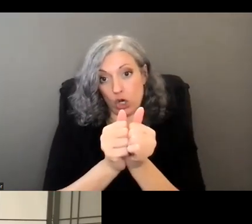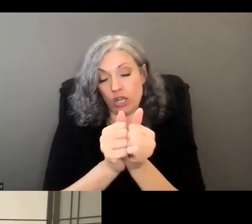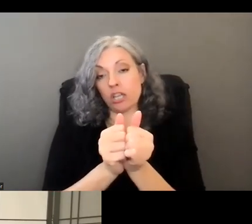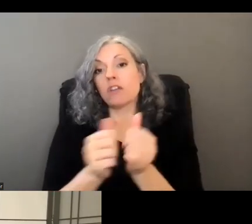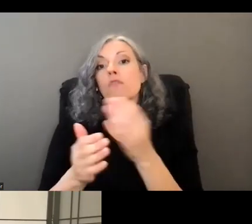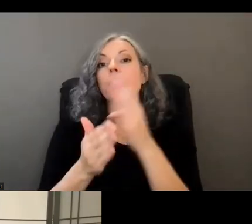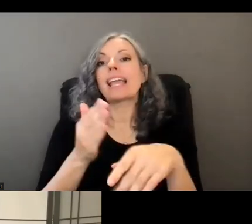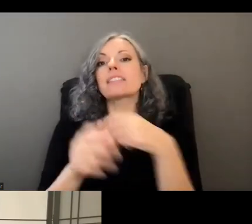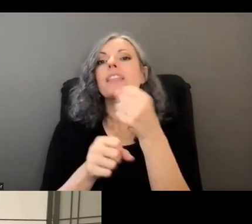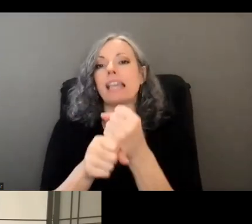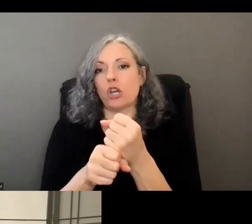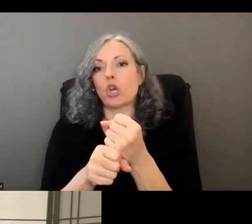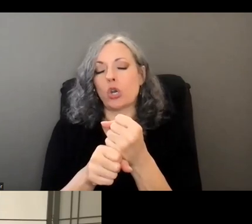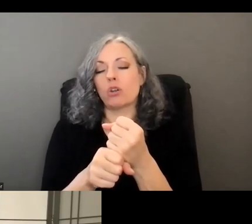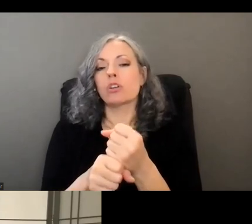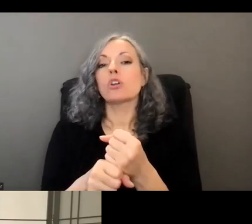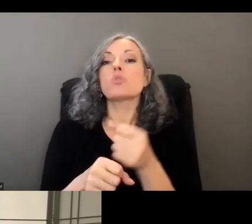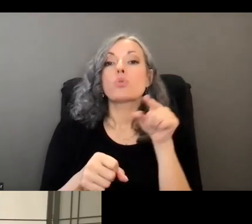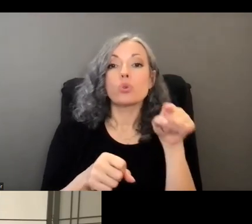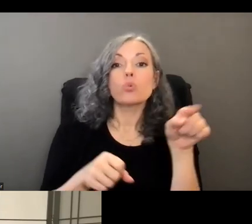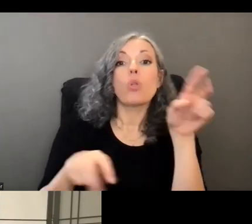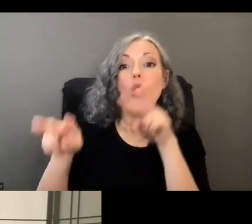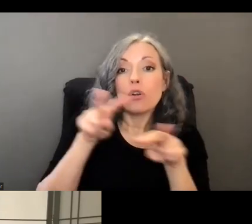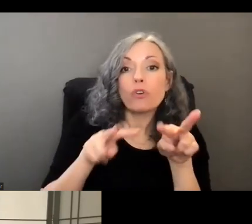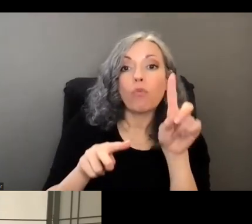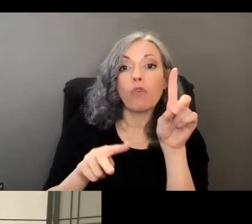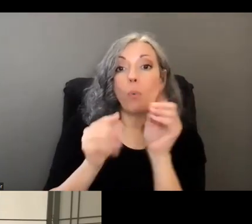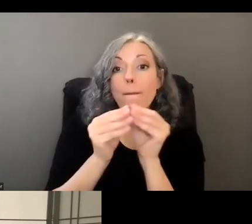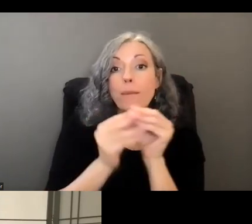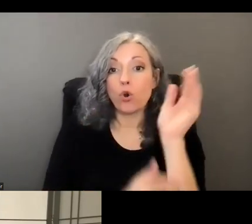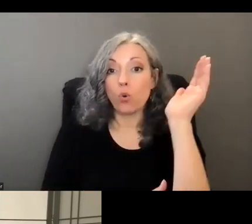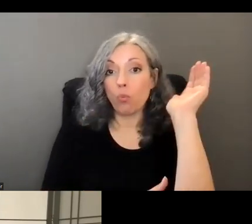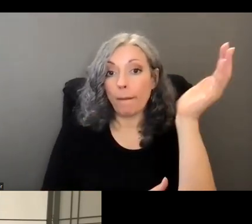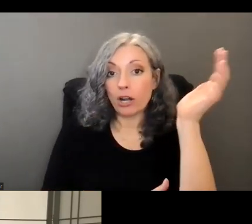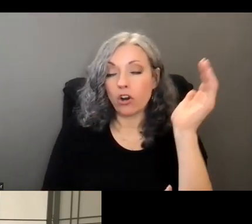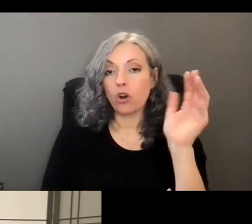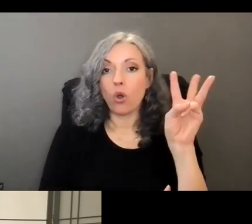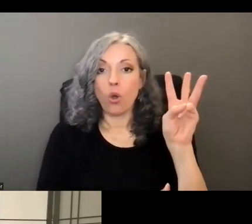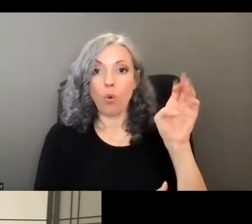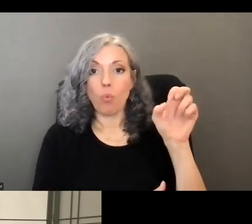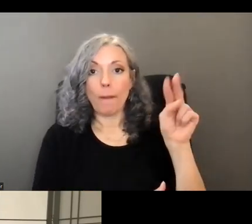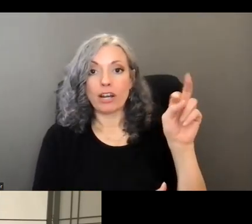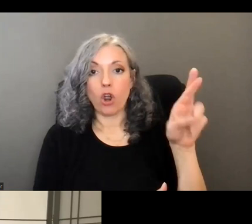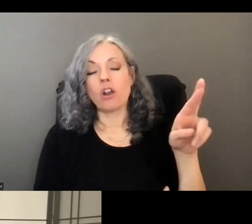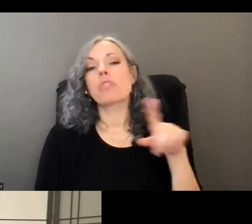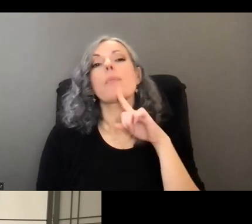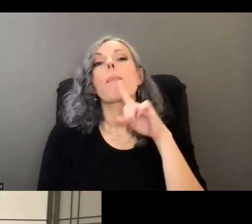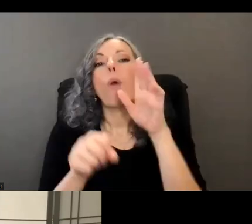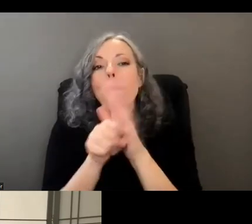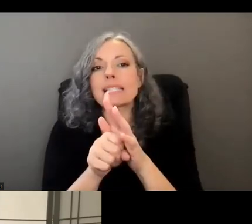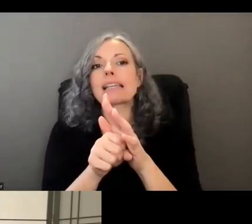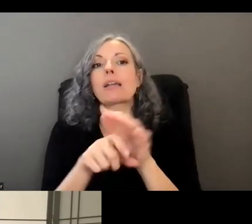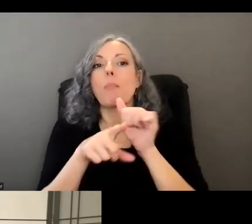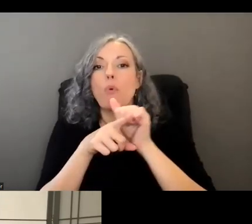of the end year so be on the lookout for one more webinar around the promising practices which would close the